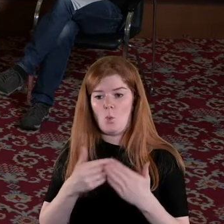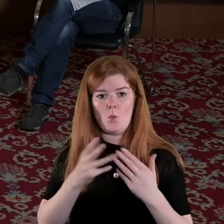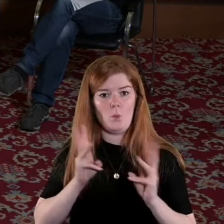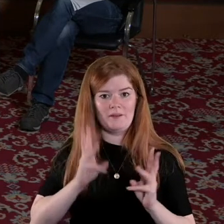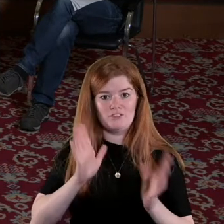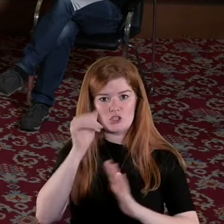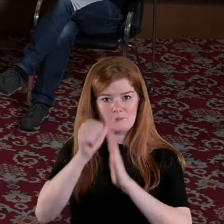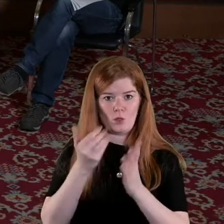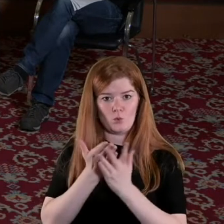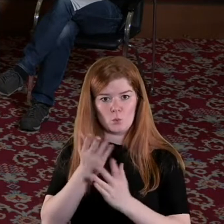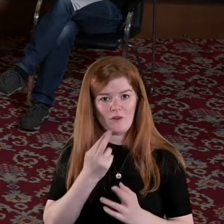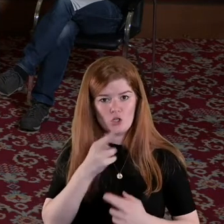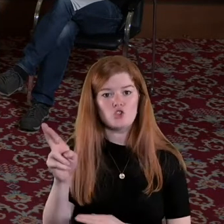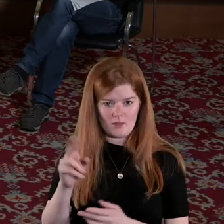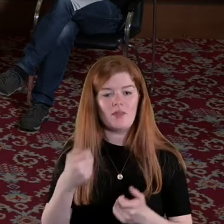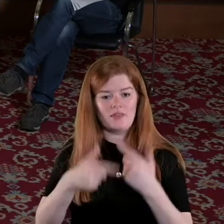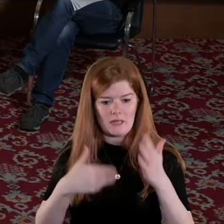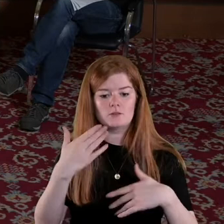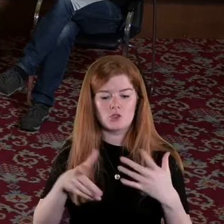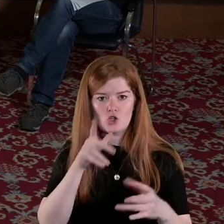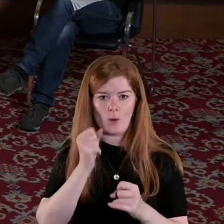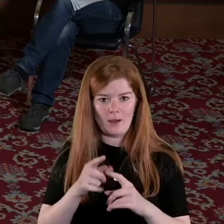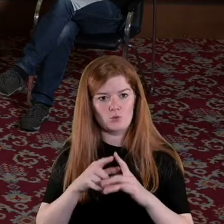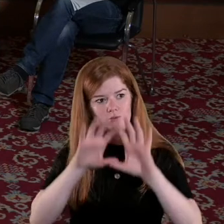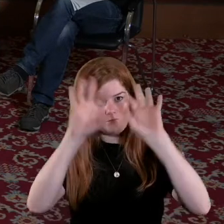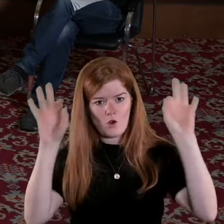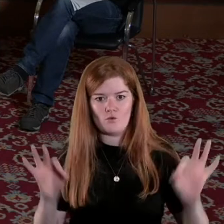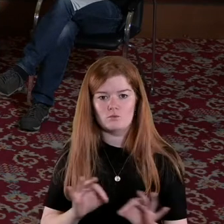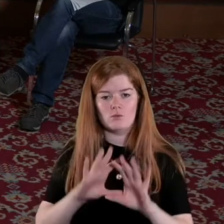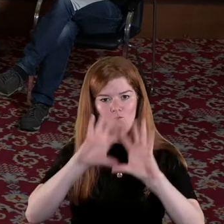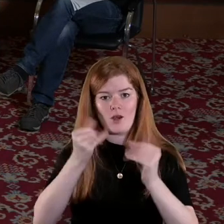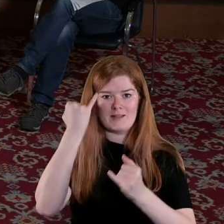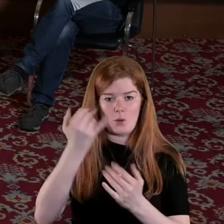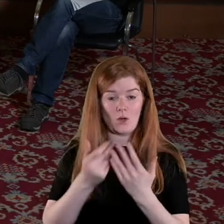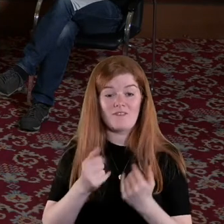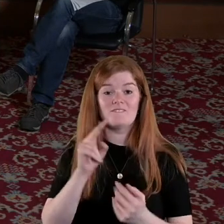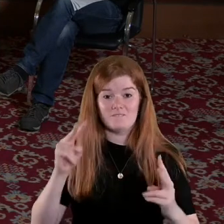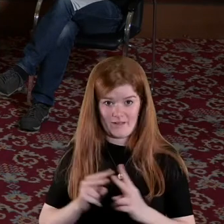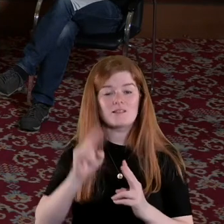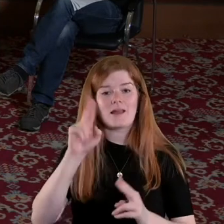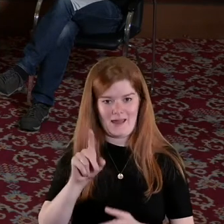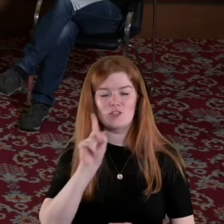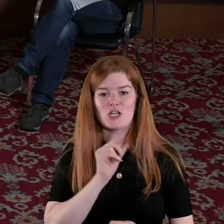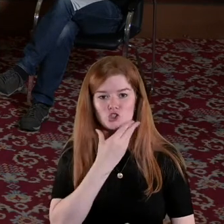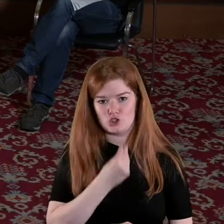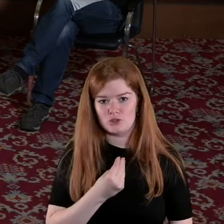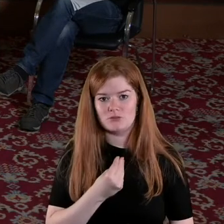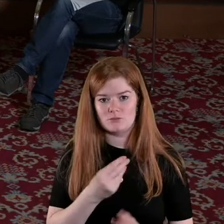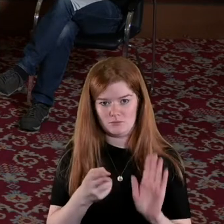we then bring into the analysis or the frame the idea that violence can be gendered and